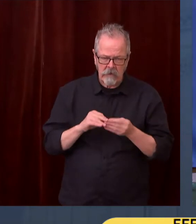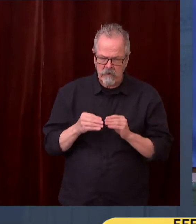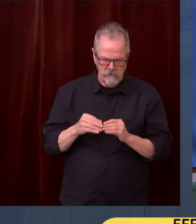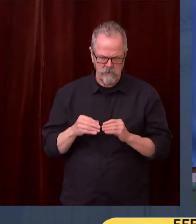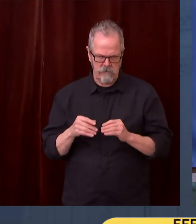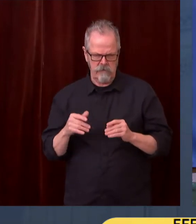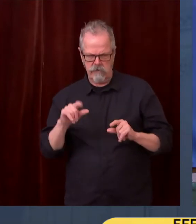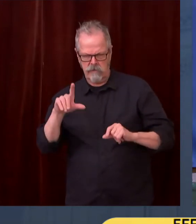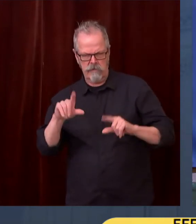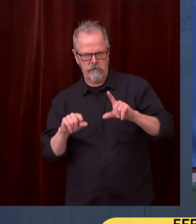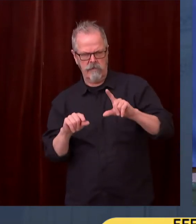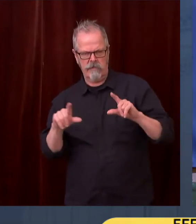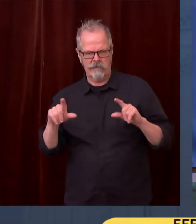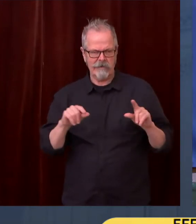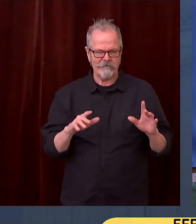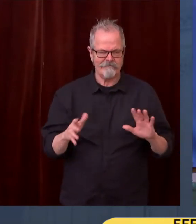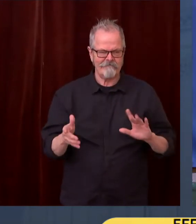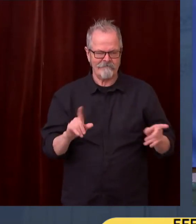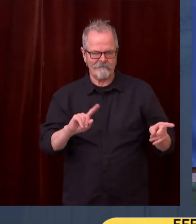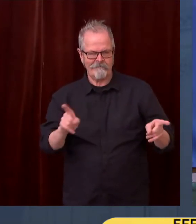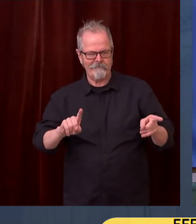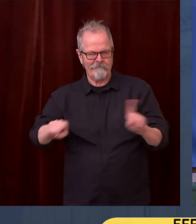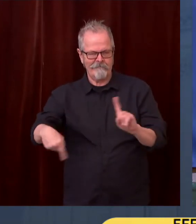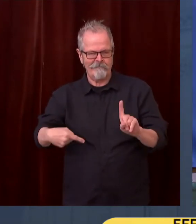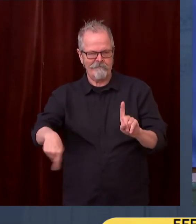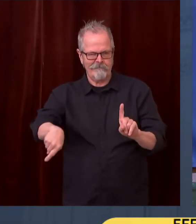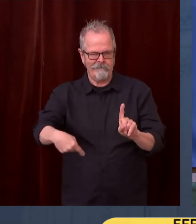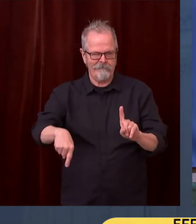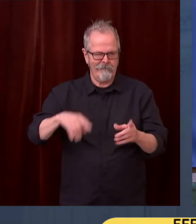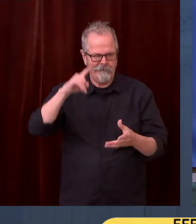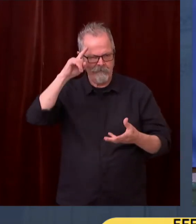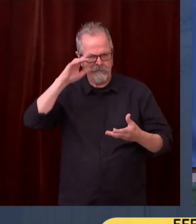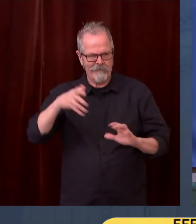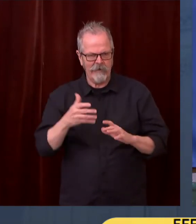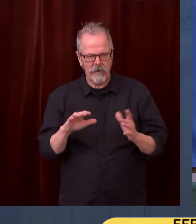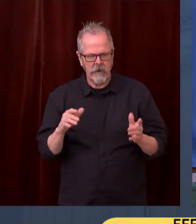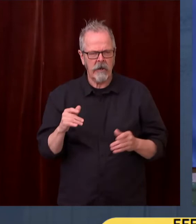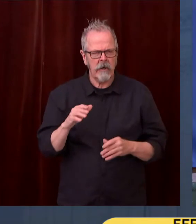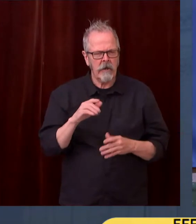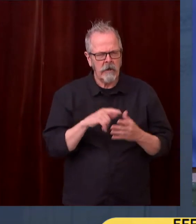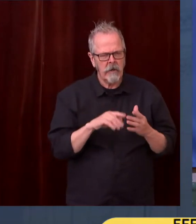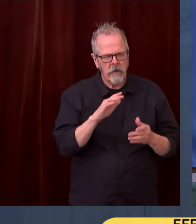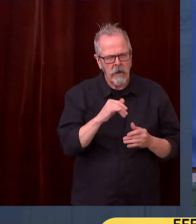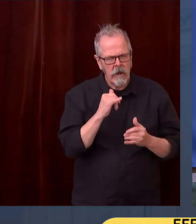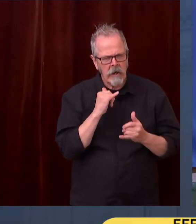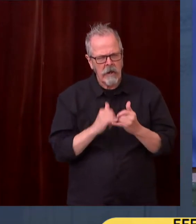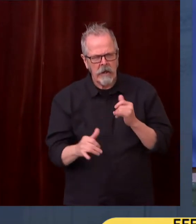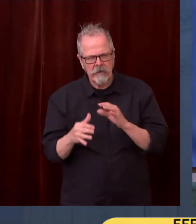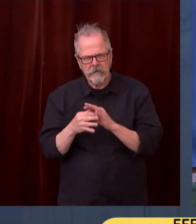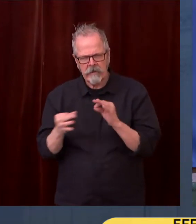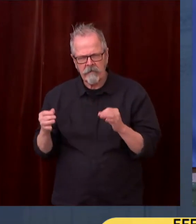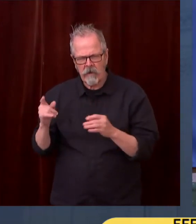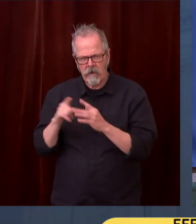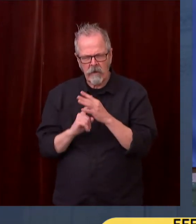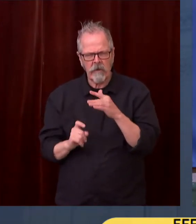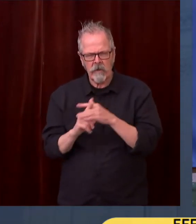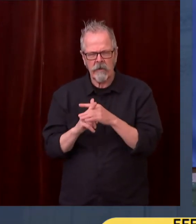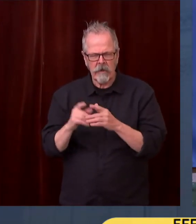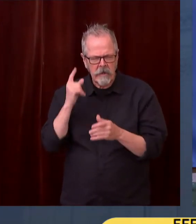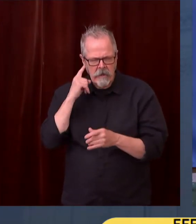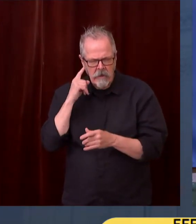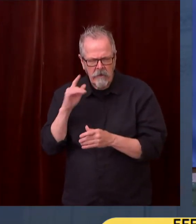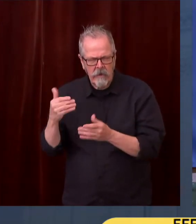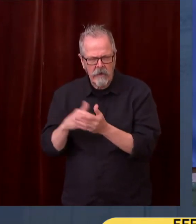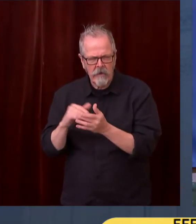up there. Could you run that last couple sentences by us? Yeah, so here in Spokane, our regional health district has been dealing with issues in data